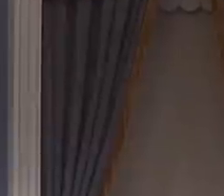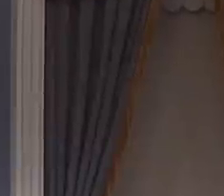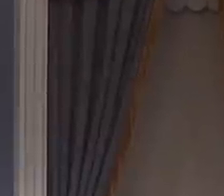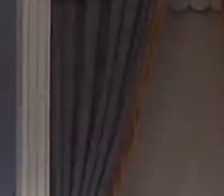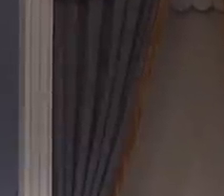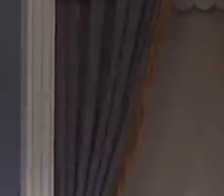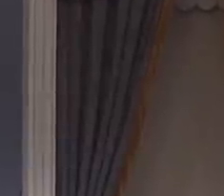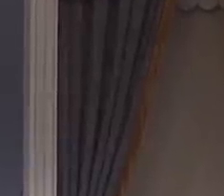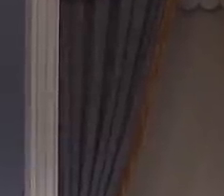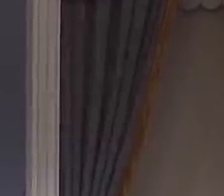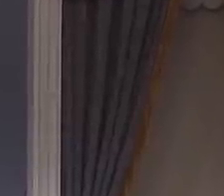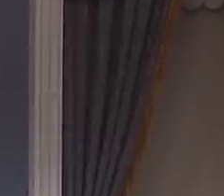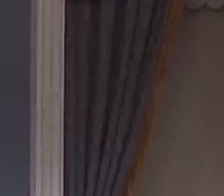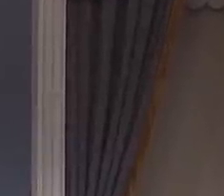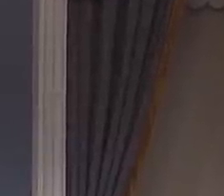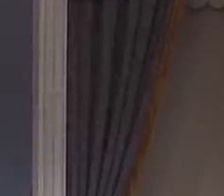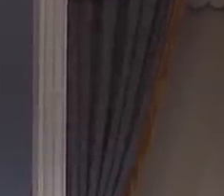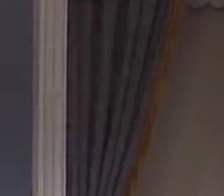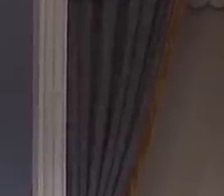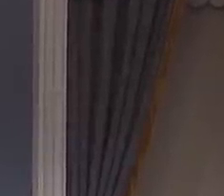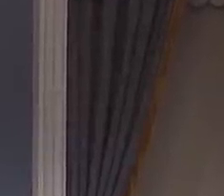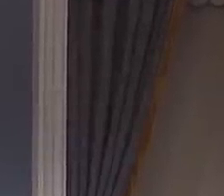God bless bless you. You